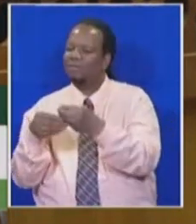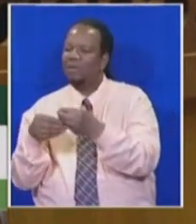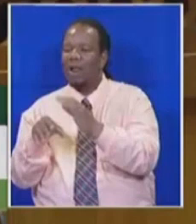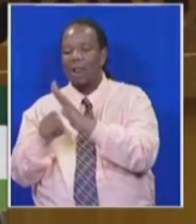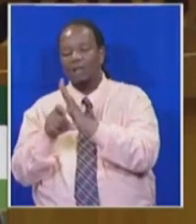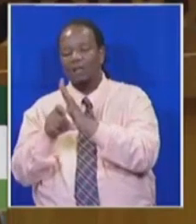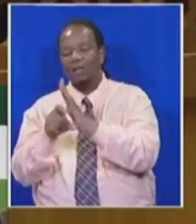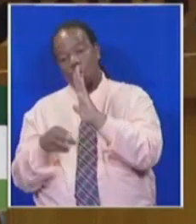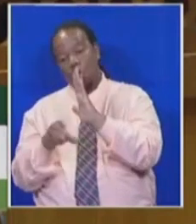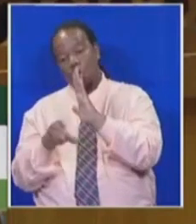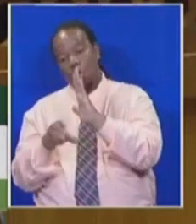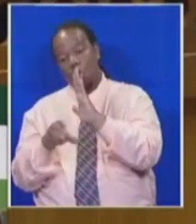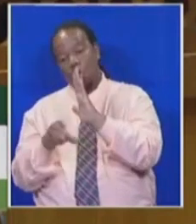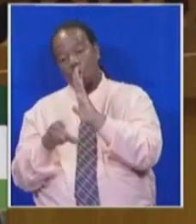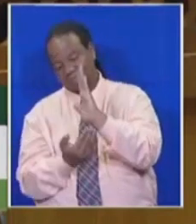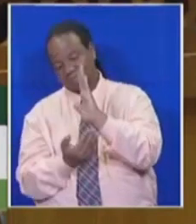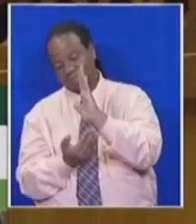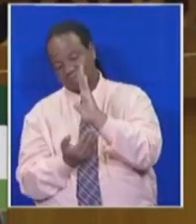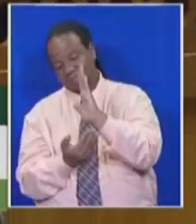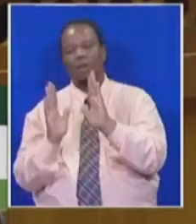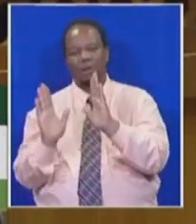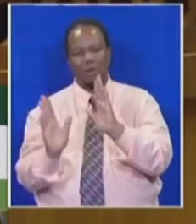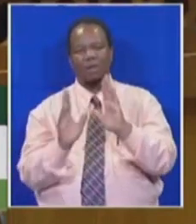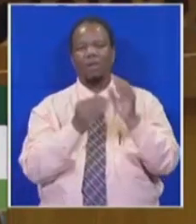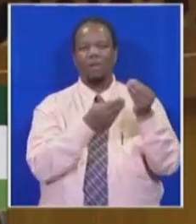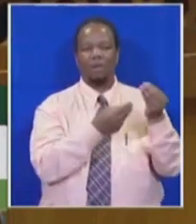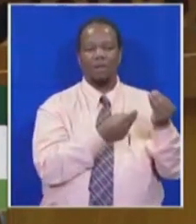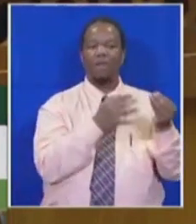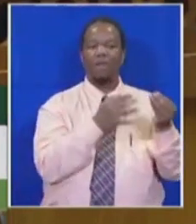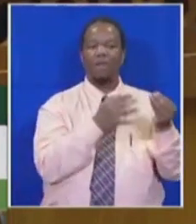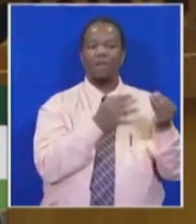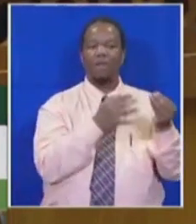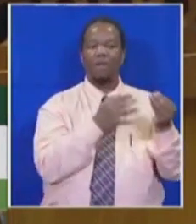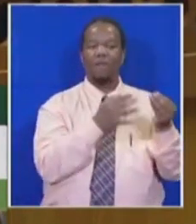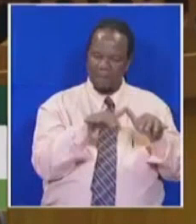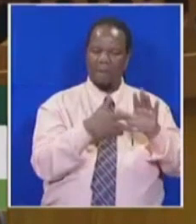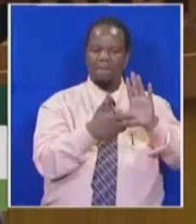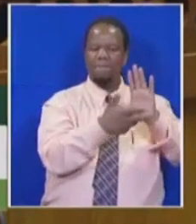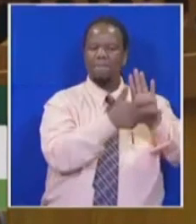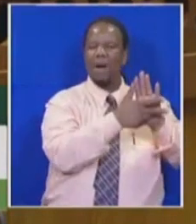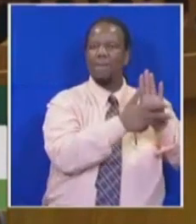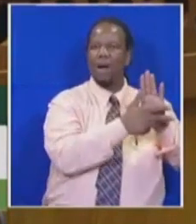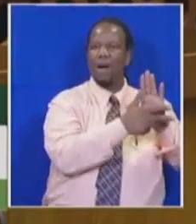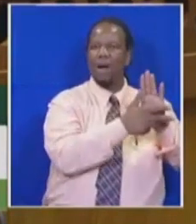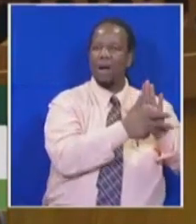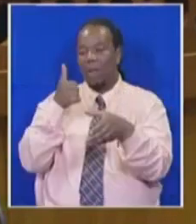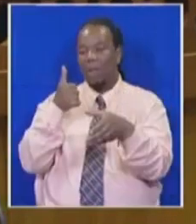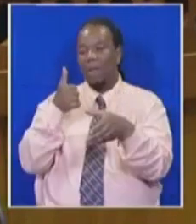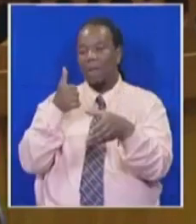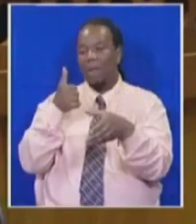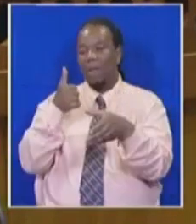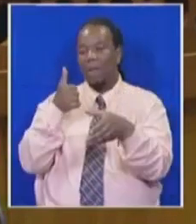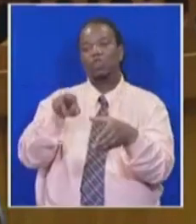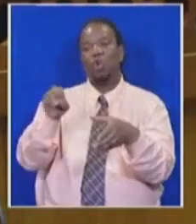Now the amendment which was passed by the 4th Democratic Parliament, the amendment bill which we are dealing with now,